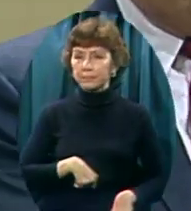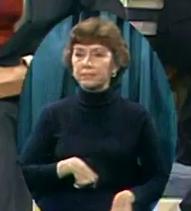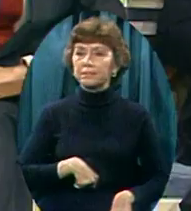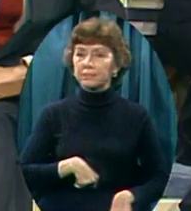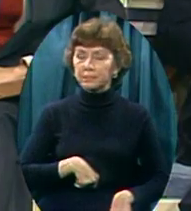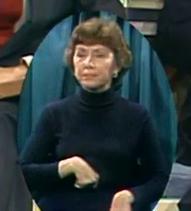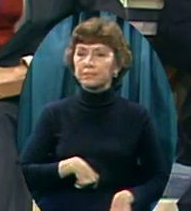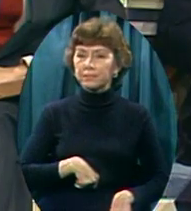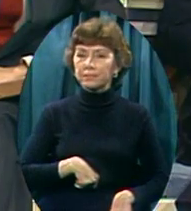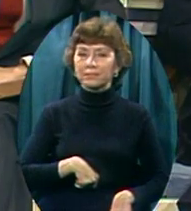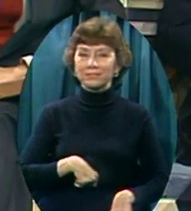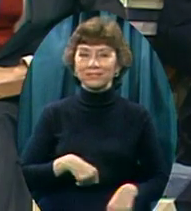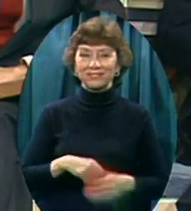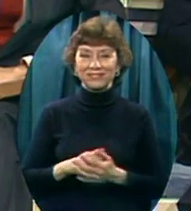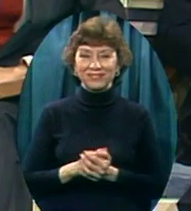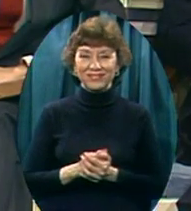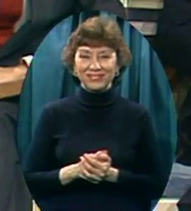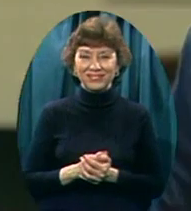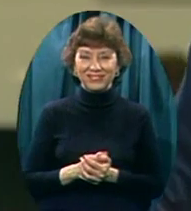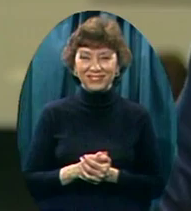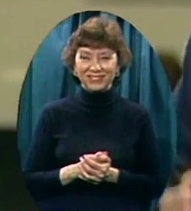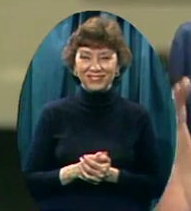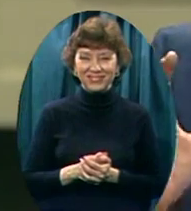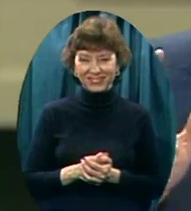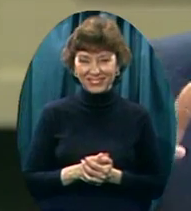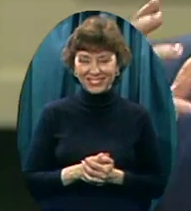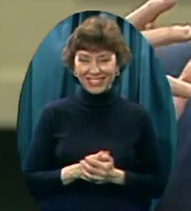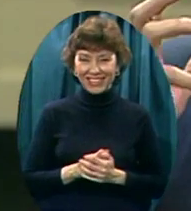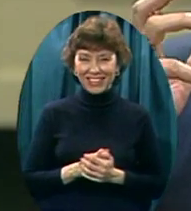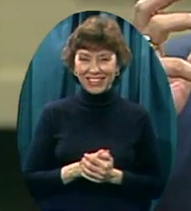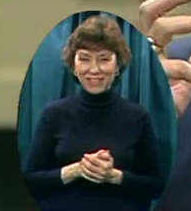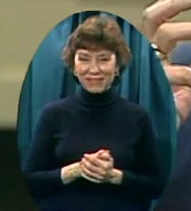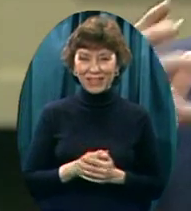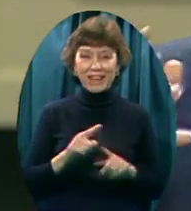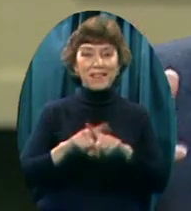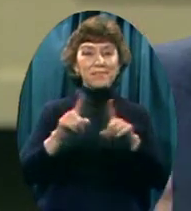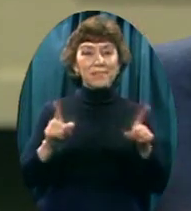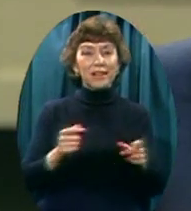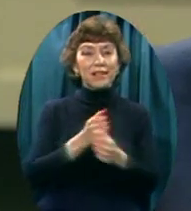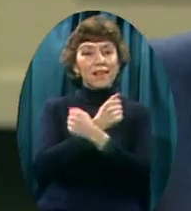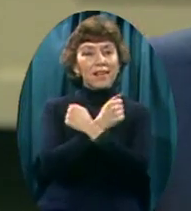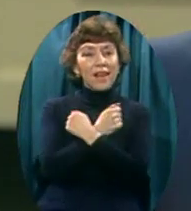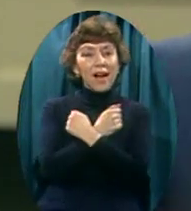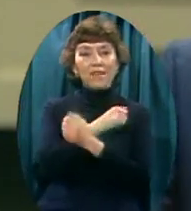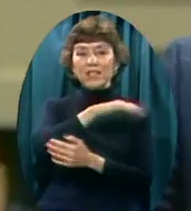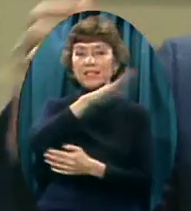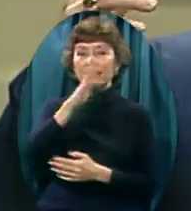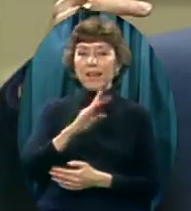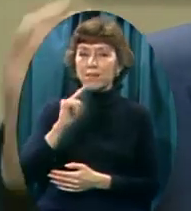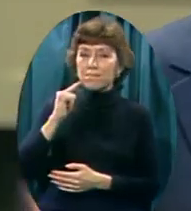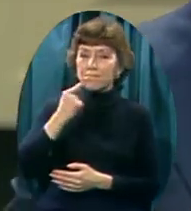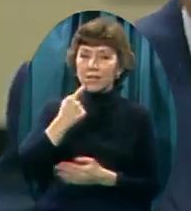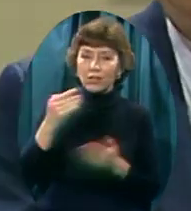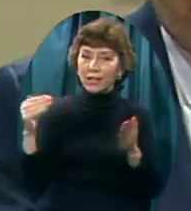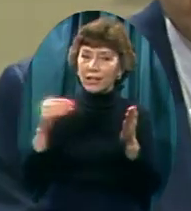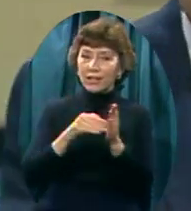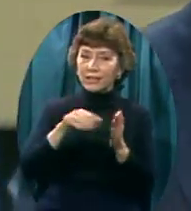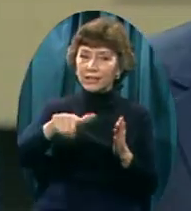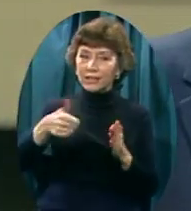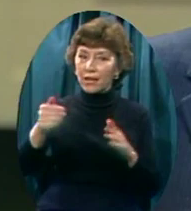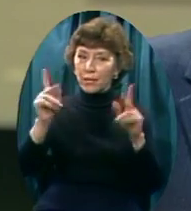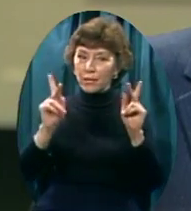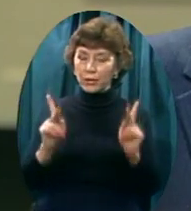thinking It's the preacher Who's destroying this crowd But at any rate Love never holds grudges It refuses to rejoice In